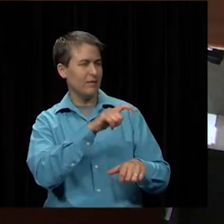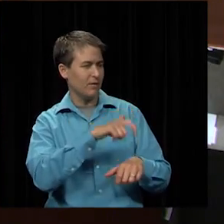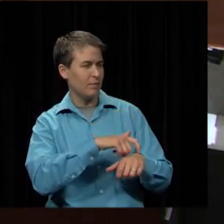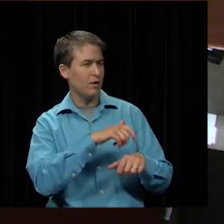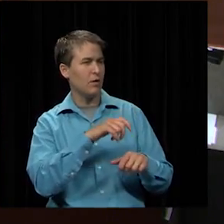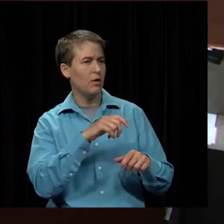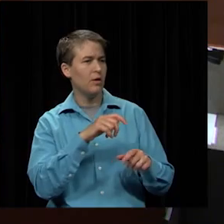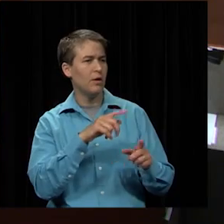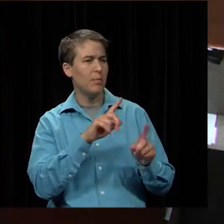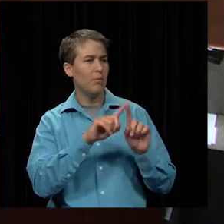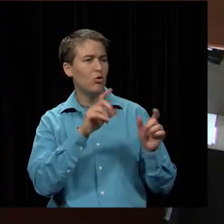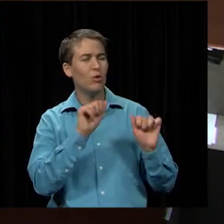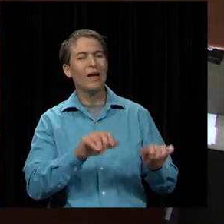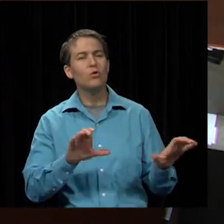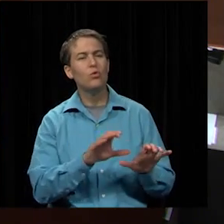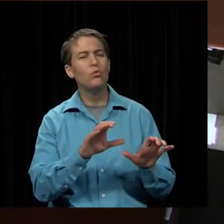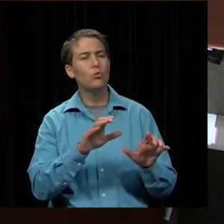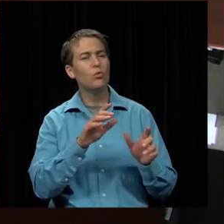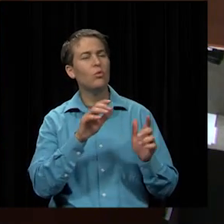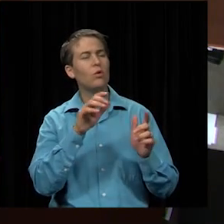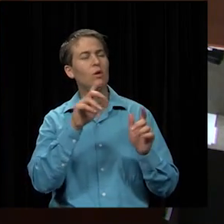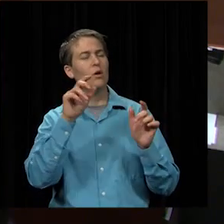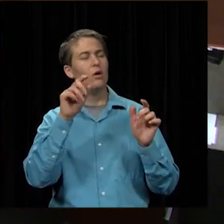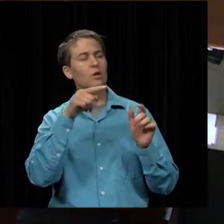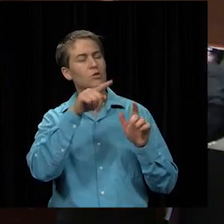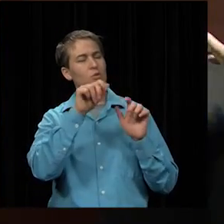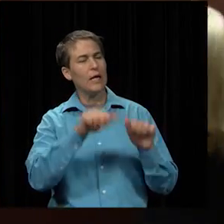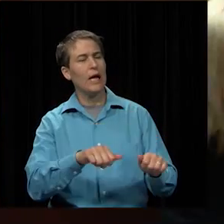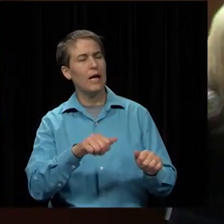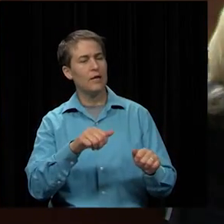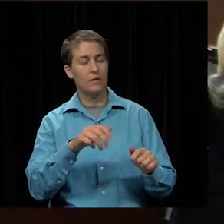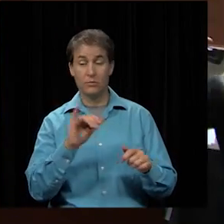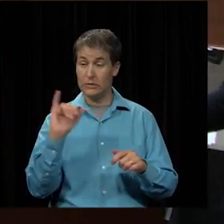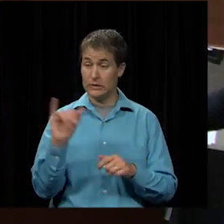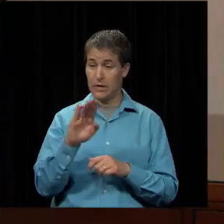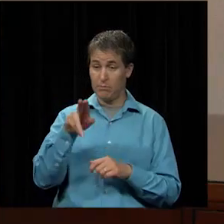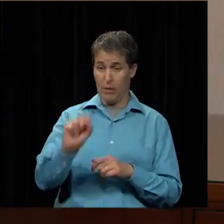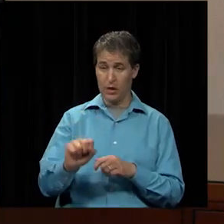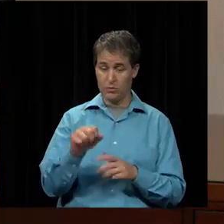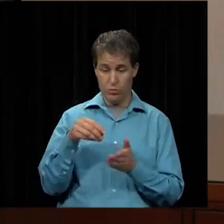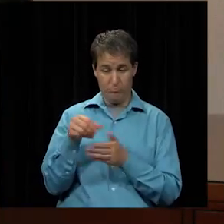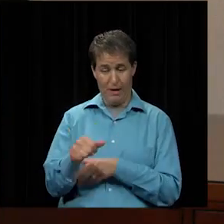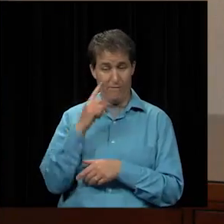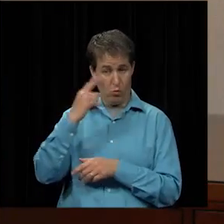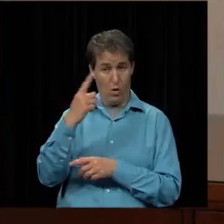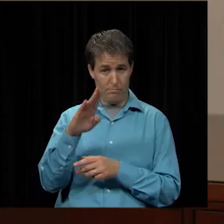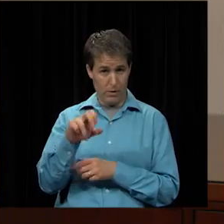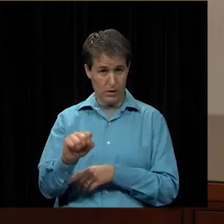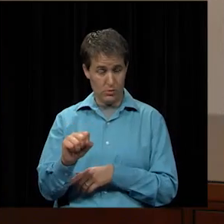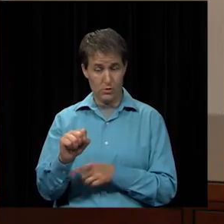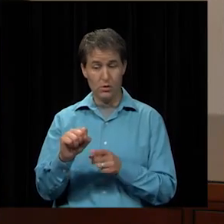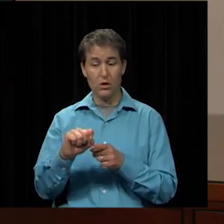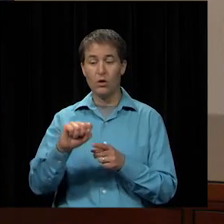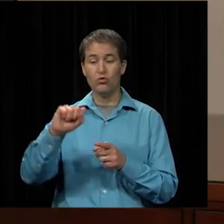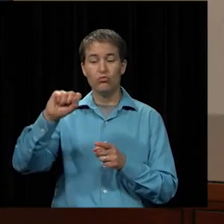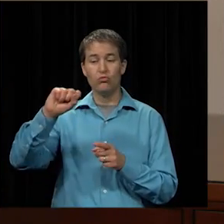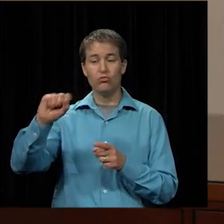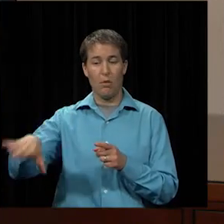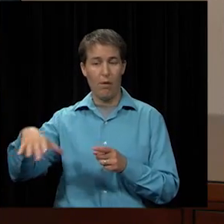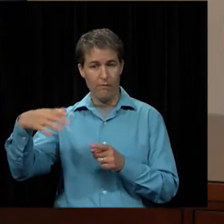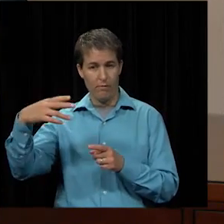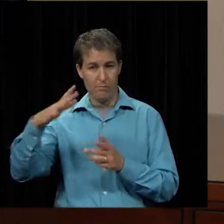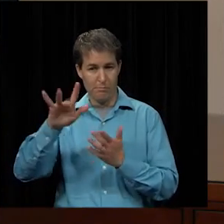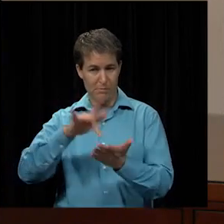okay what you can do efficiently is you can same bus we pay for a bus bus drops off at the high